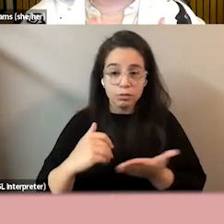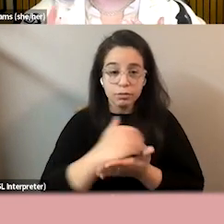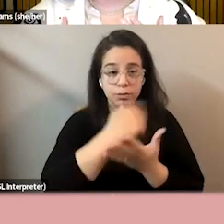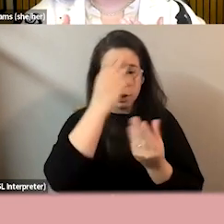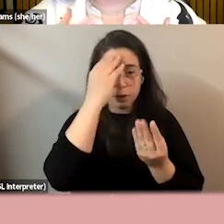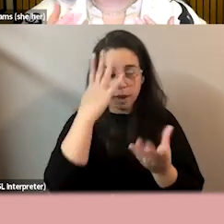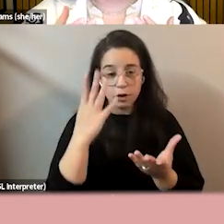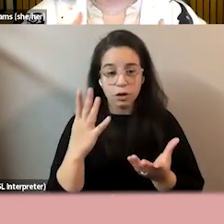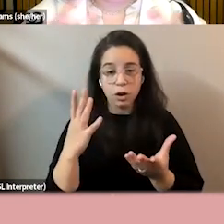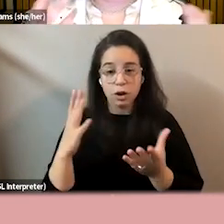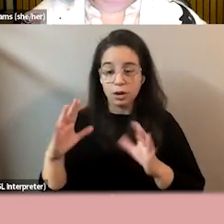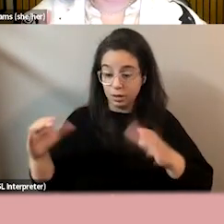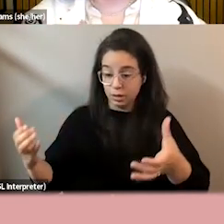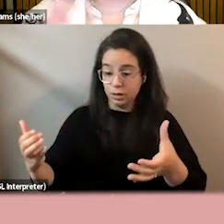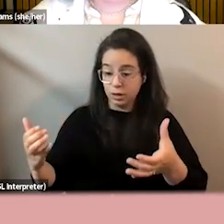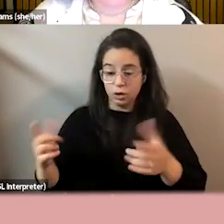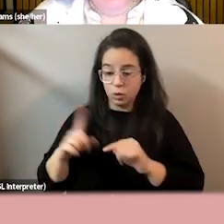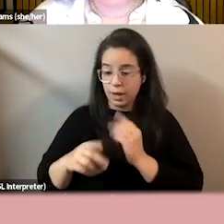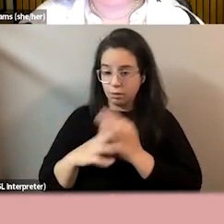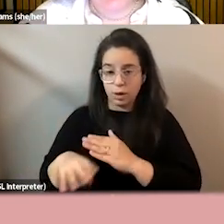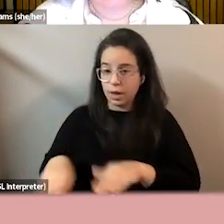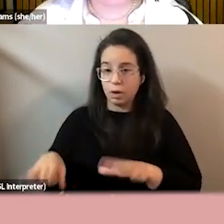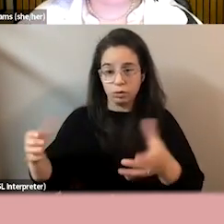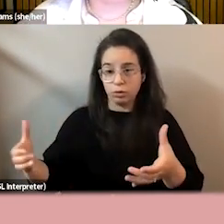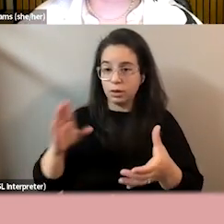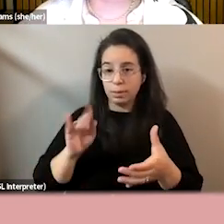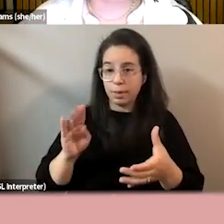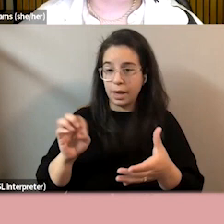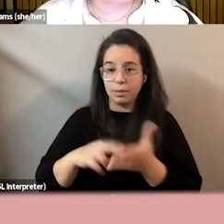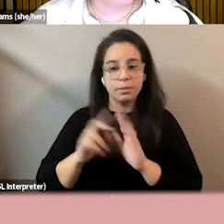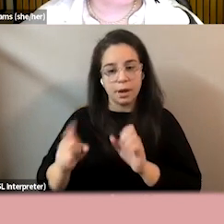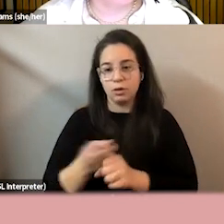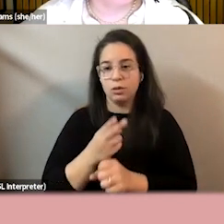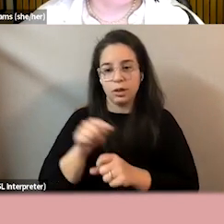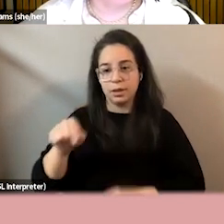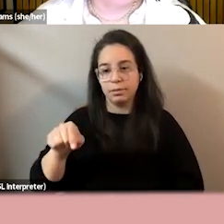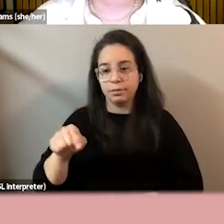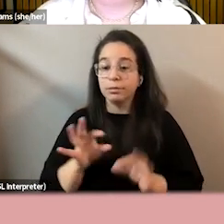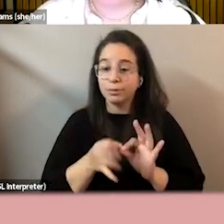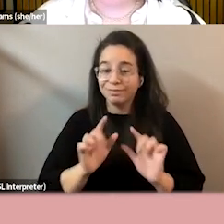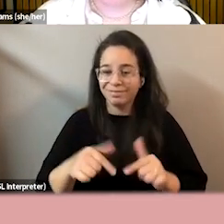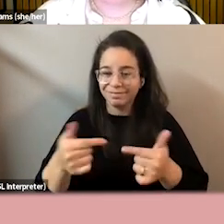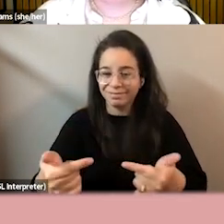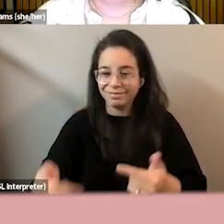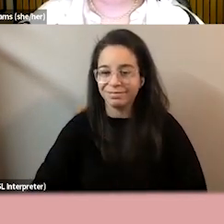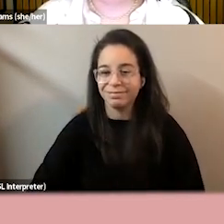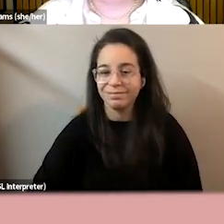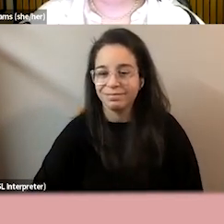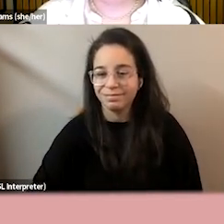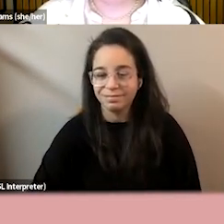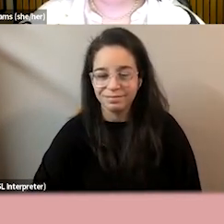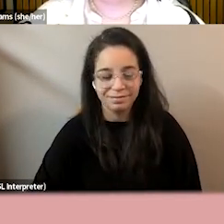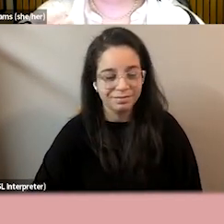you're limited by that term and so I end up needing to use it. I think BIPOC is probably